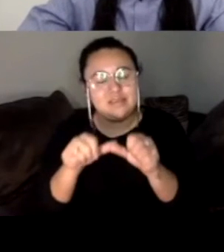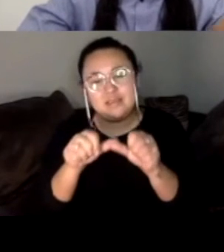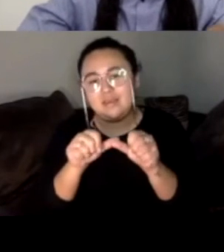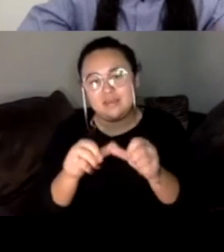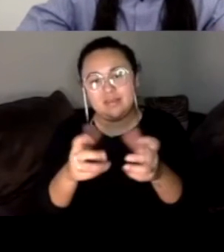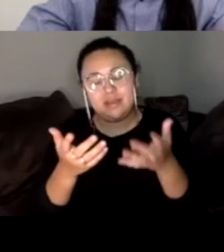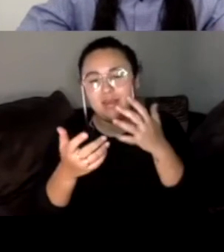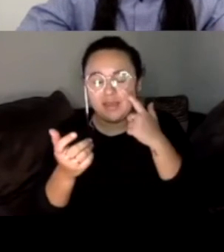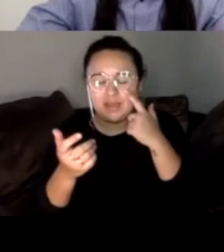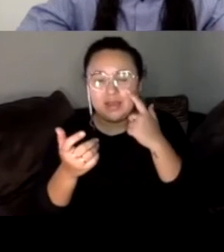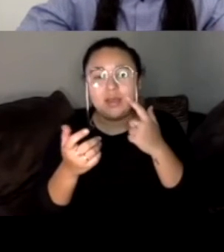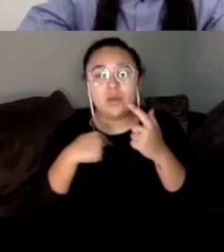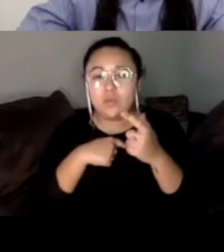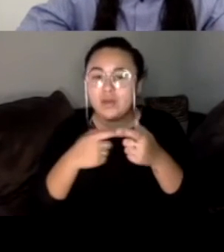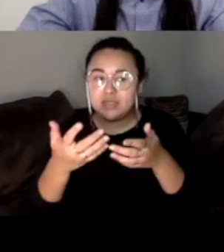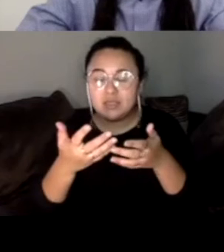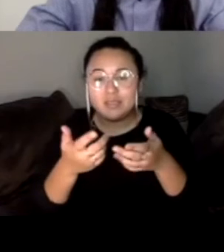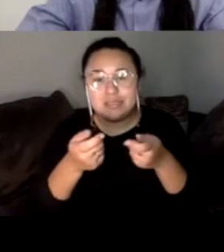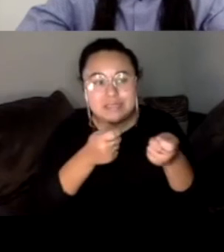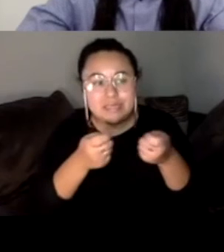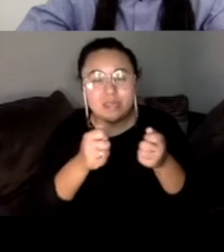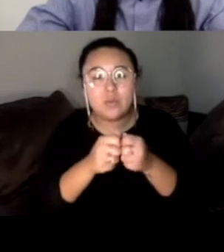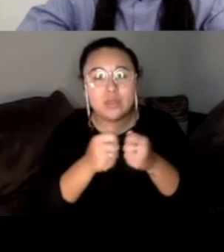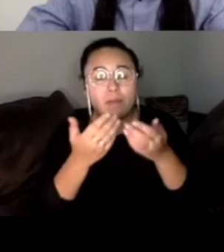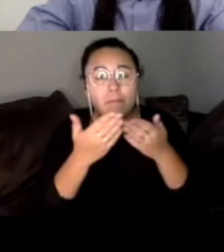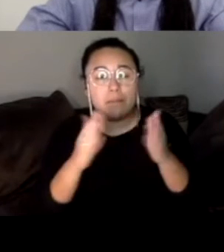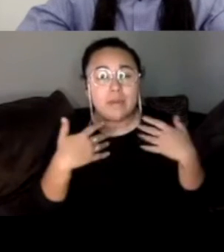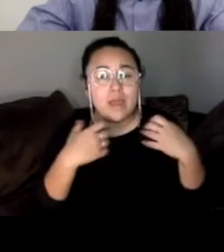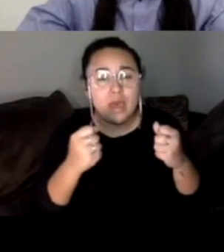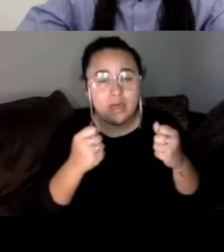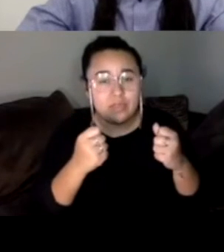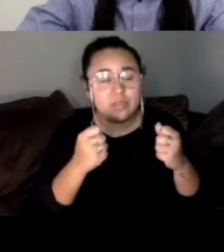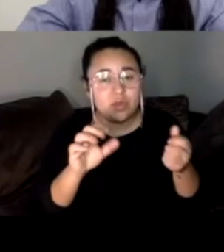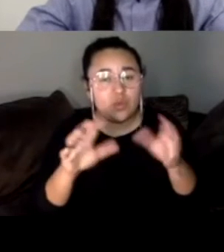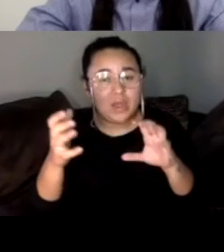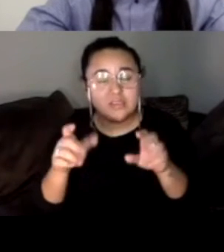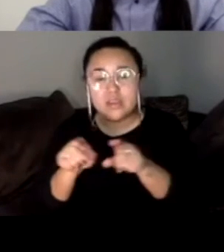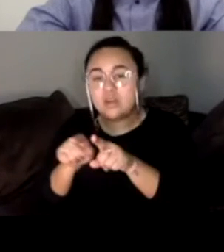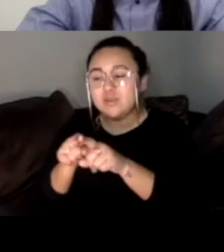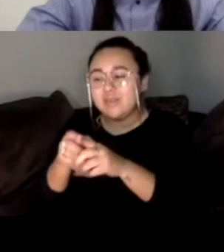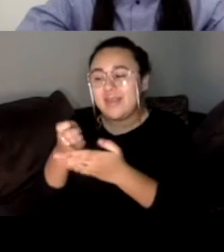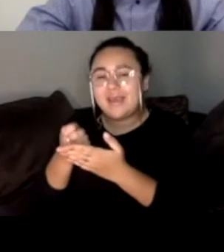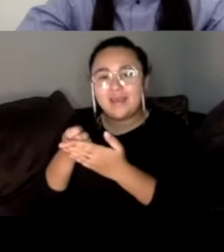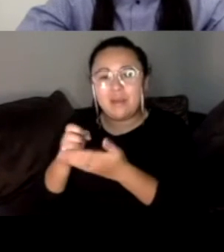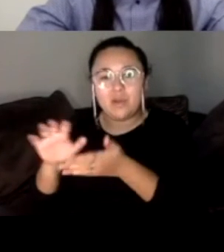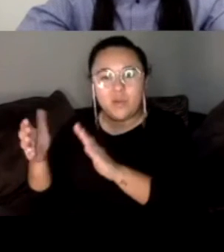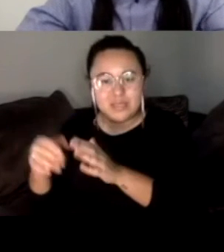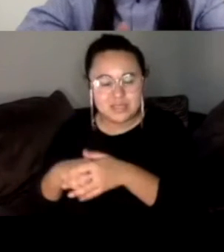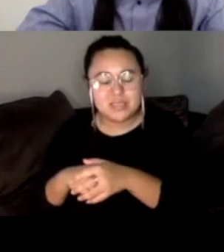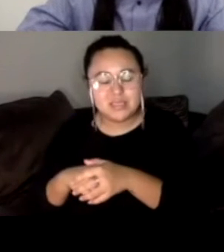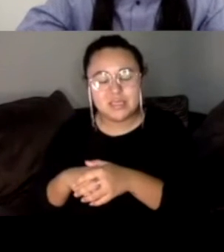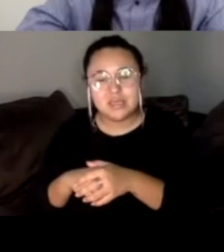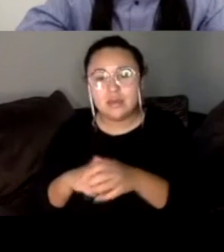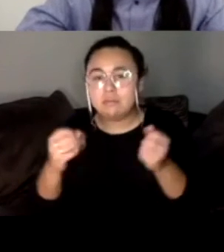health crisis that we're in, as well as the economic crisis, uh, that many, many of our communities are in. So I think for all of those reasons,